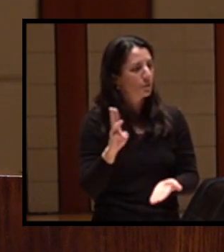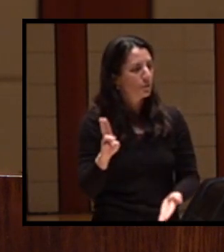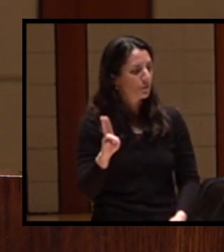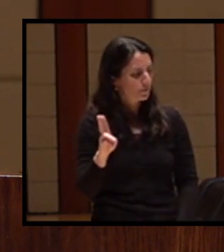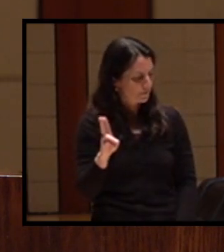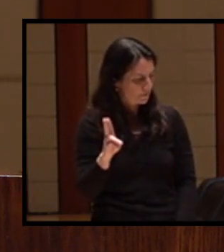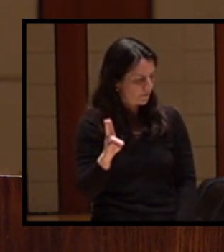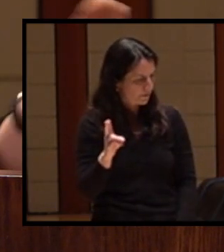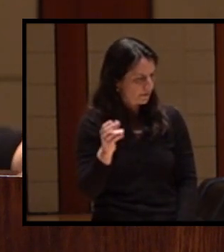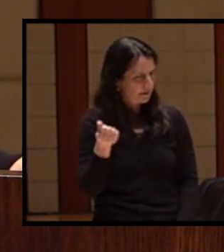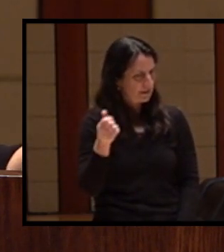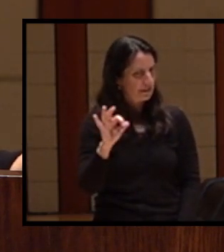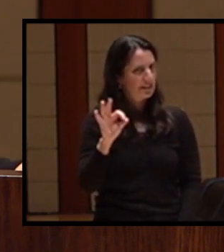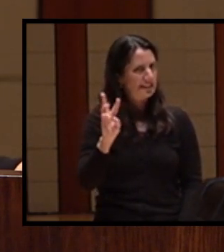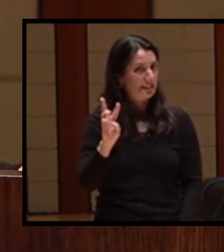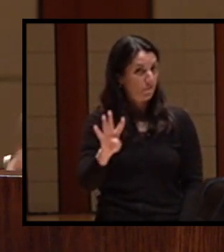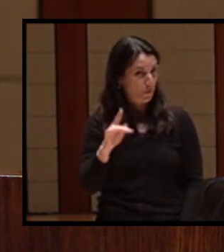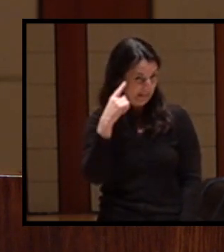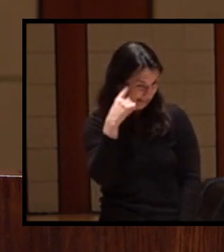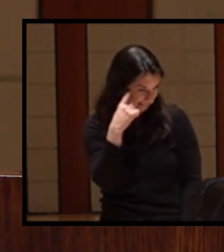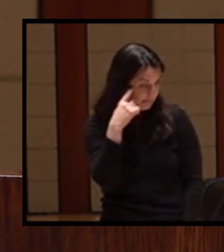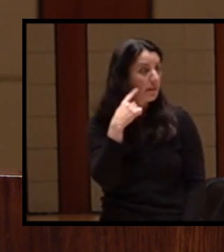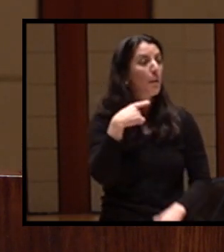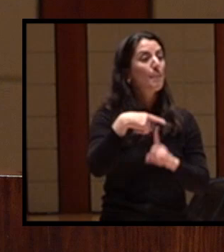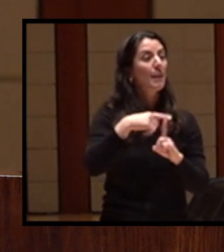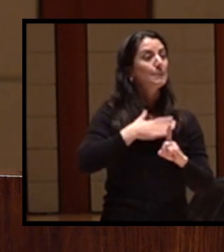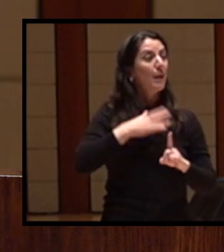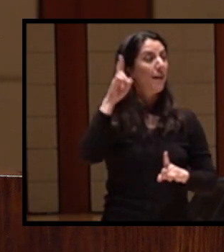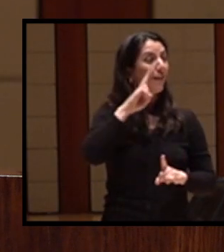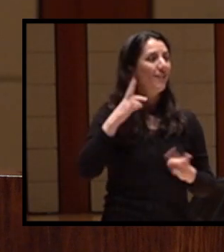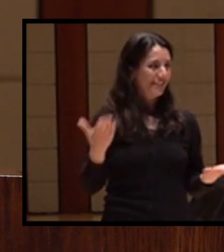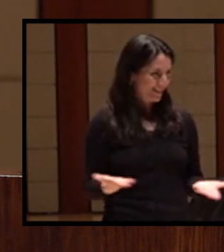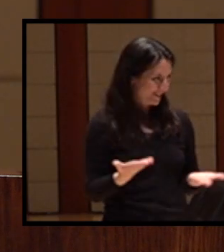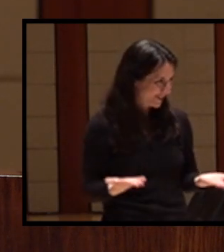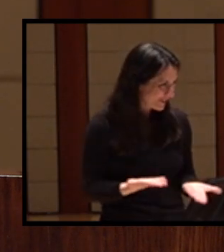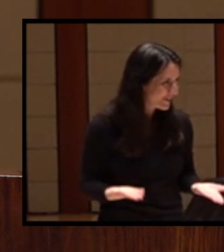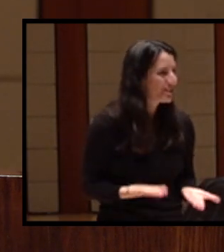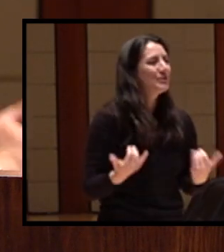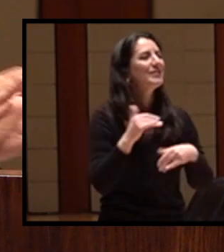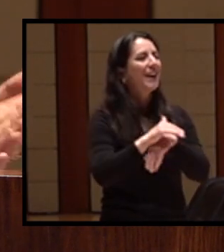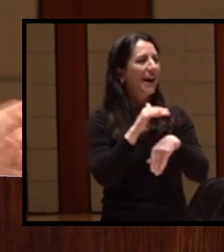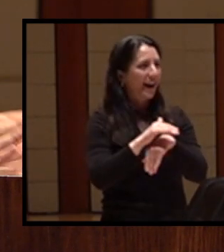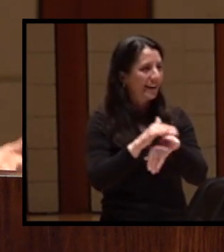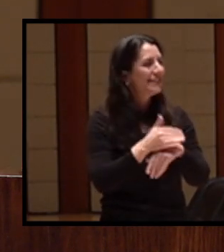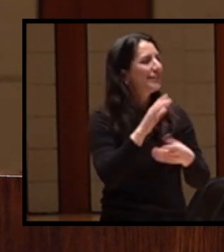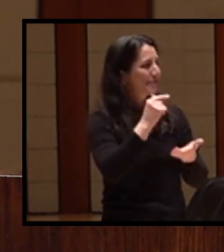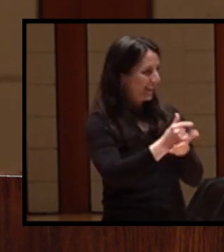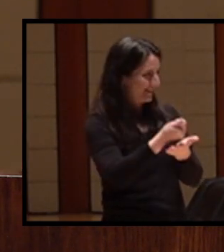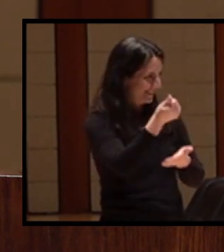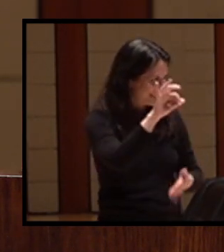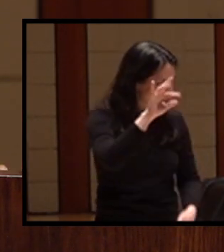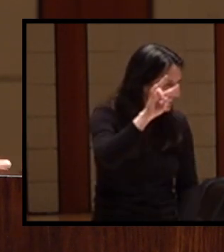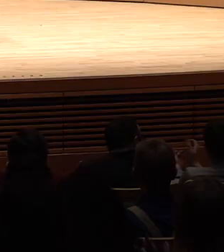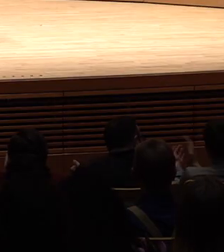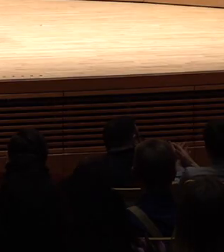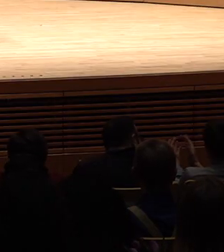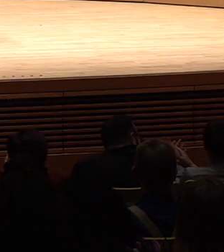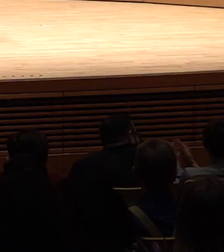And then my uncle who is here with us this evening graduated in 75. So welcome home.